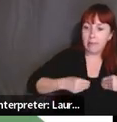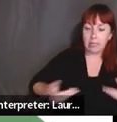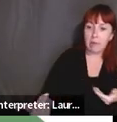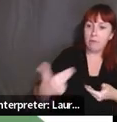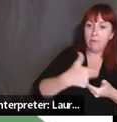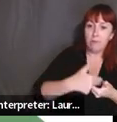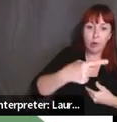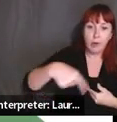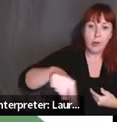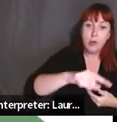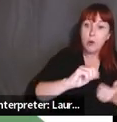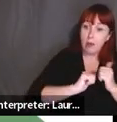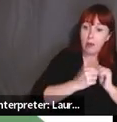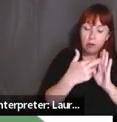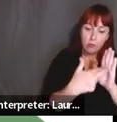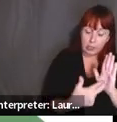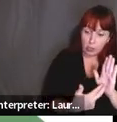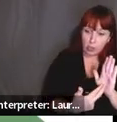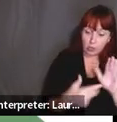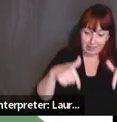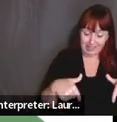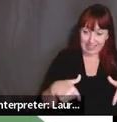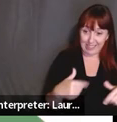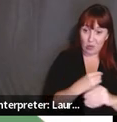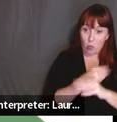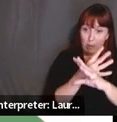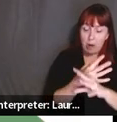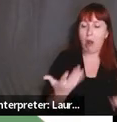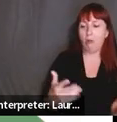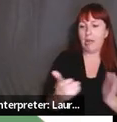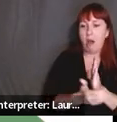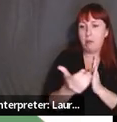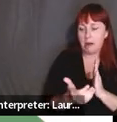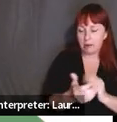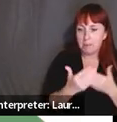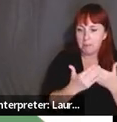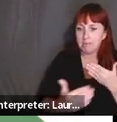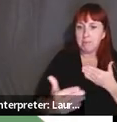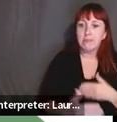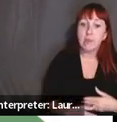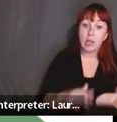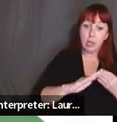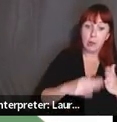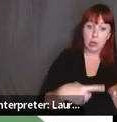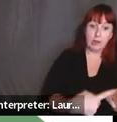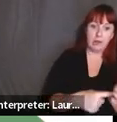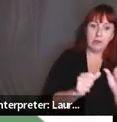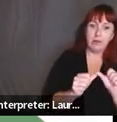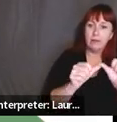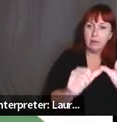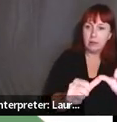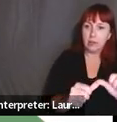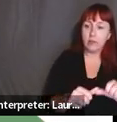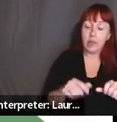through your registration here at this webinar. Um, we want to continue the conversation in the community and you'll, you'll be able to find the